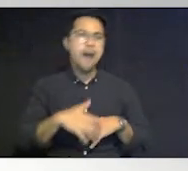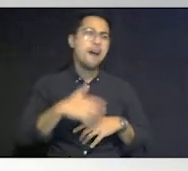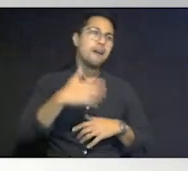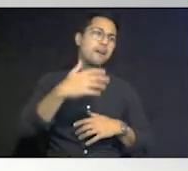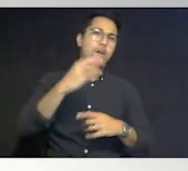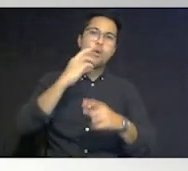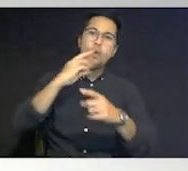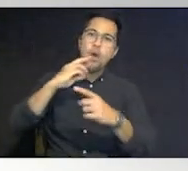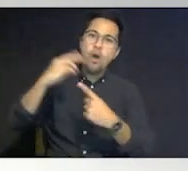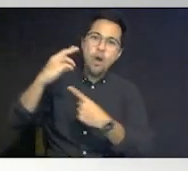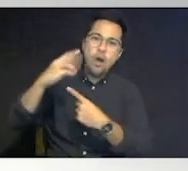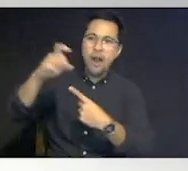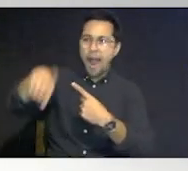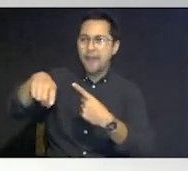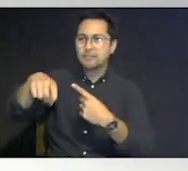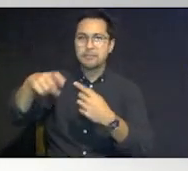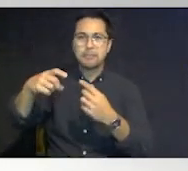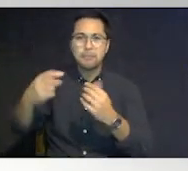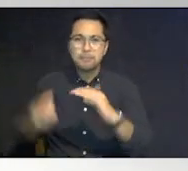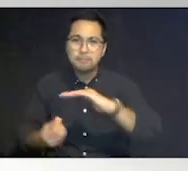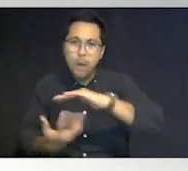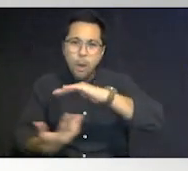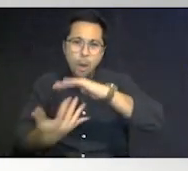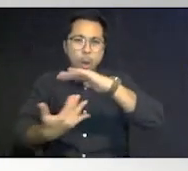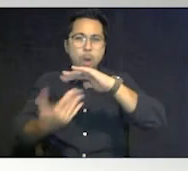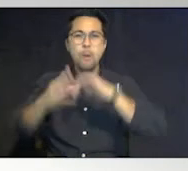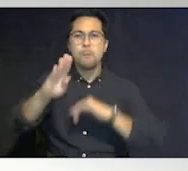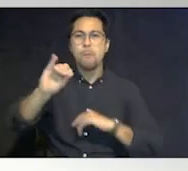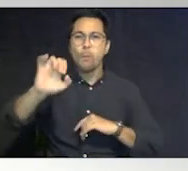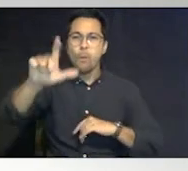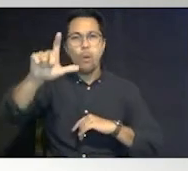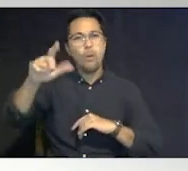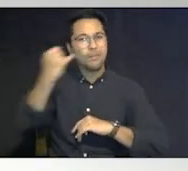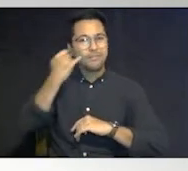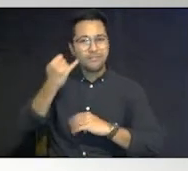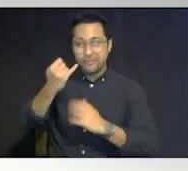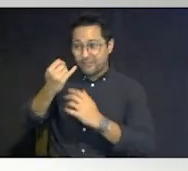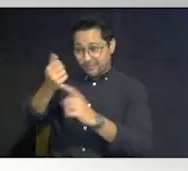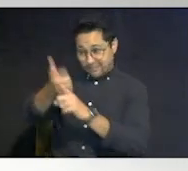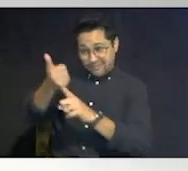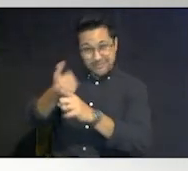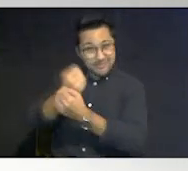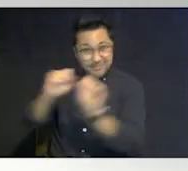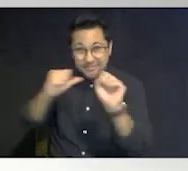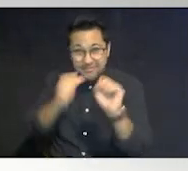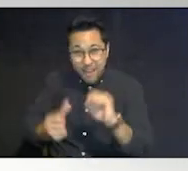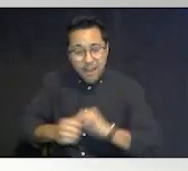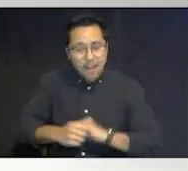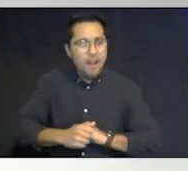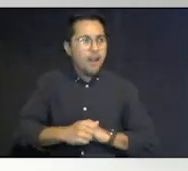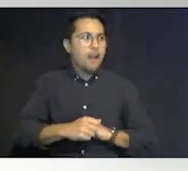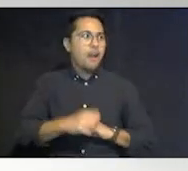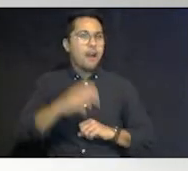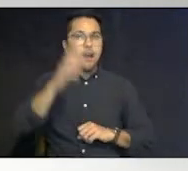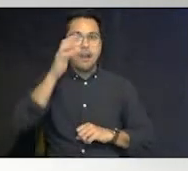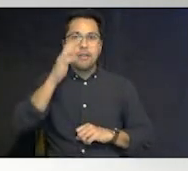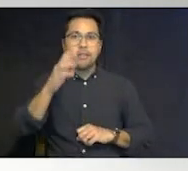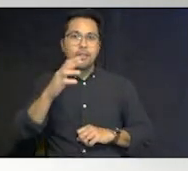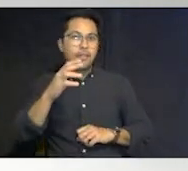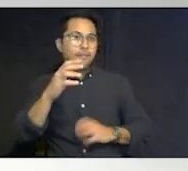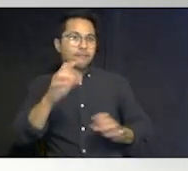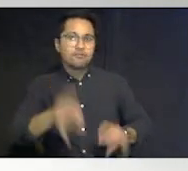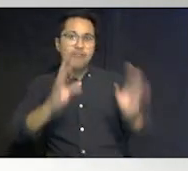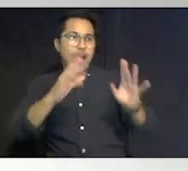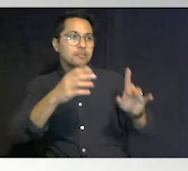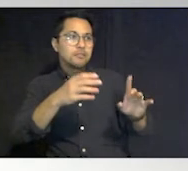needs to be boiled if it's not safe it affects shelter where are we going to go or should we even